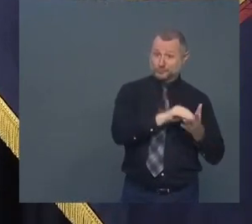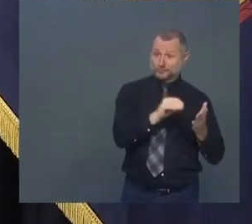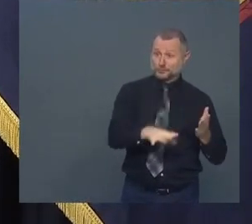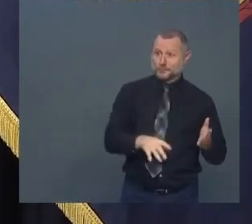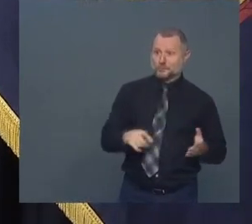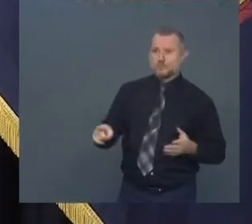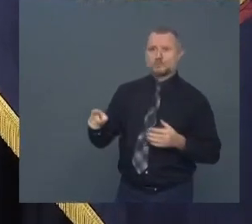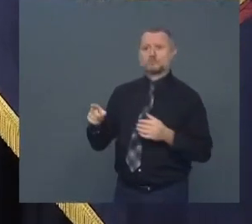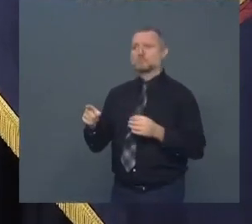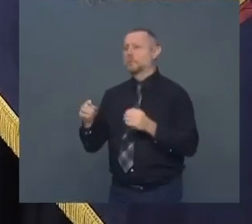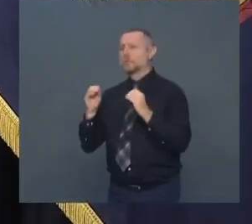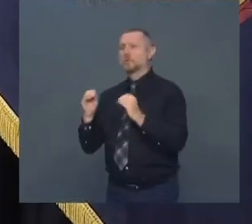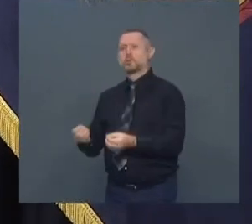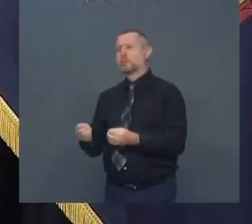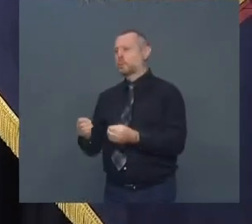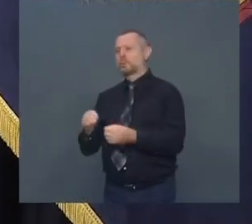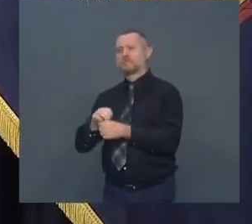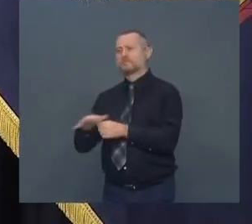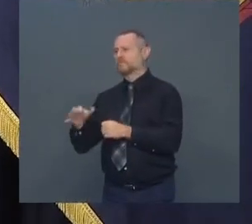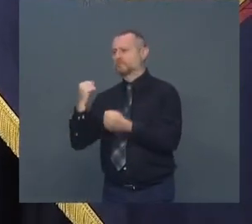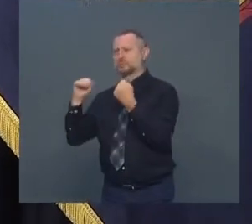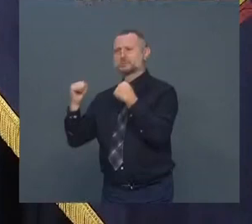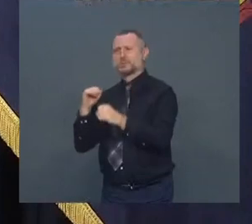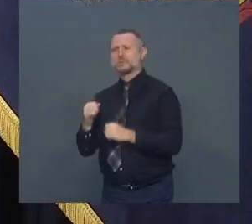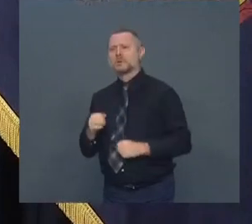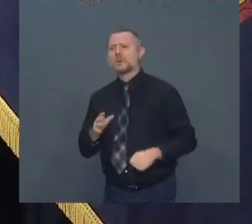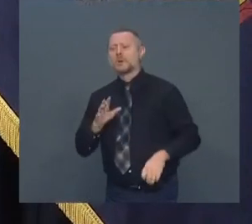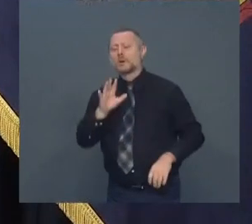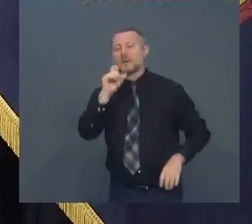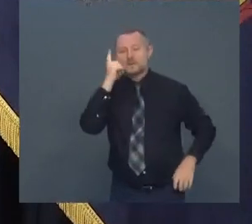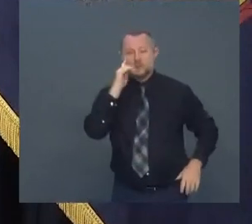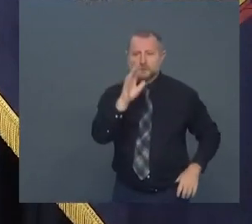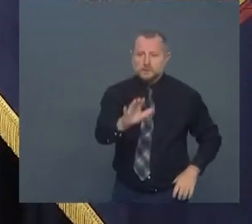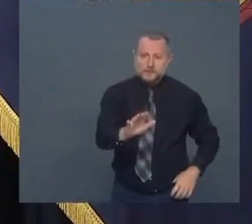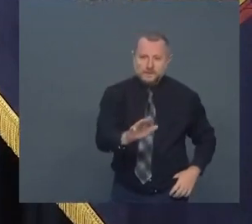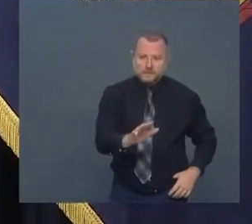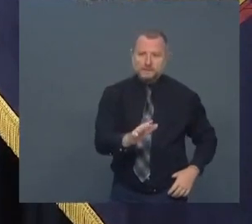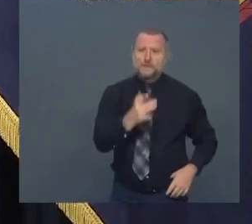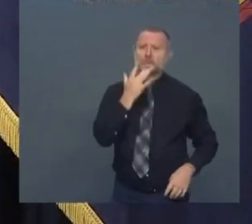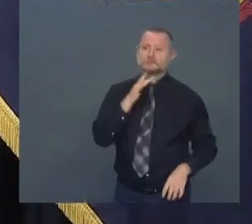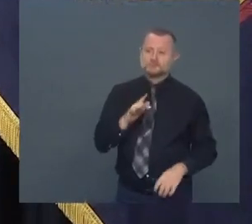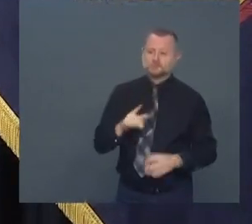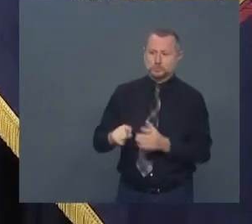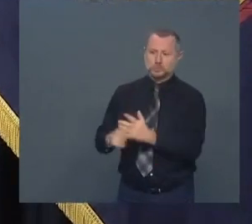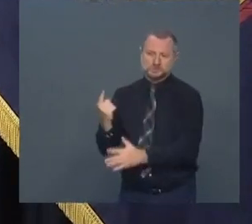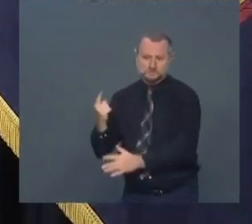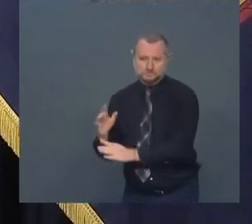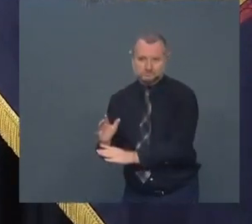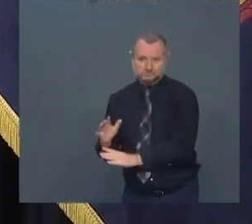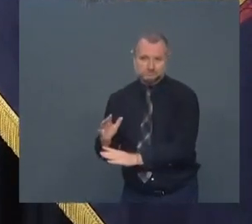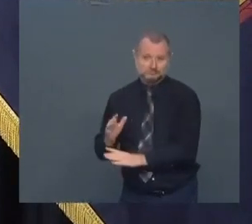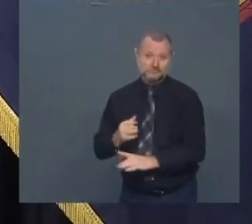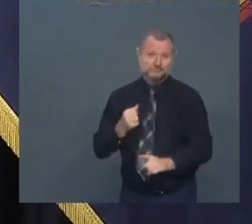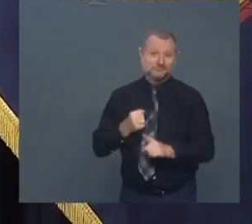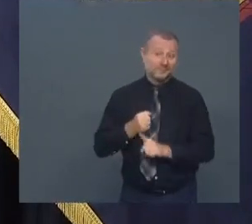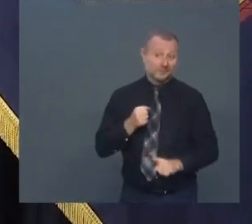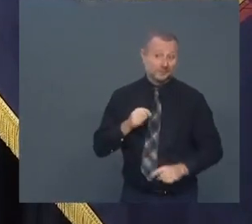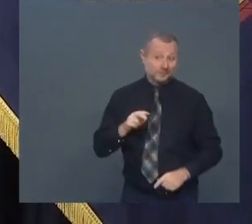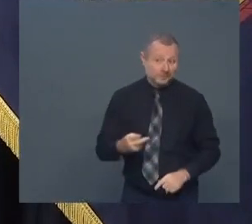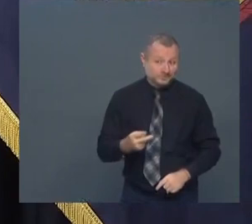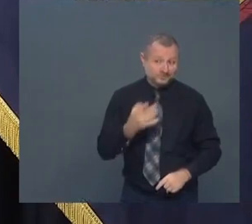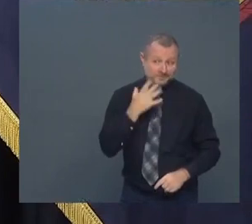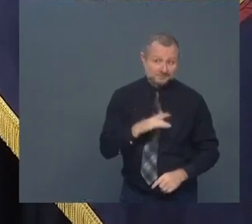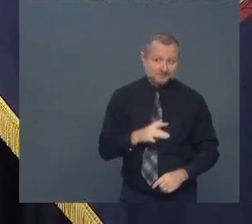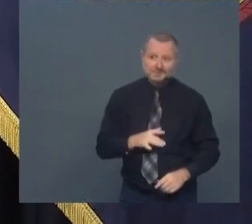doesn't mean you're lucky twice. And the protesters did not have a high number of people from out of state coming from